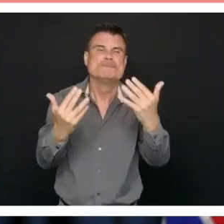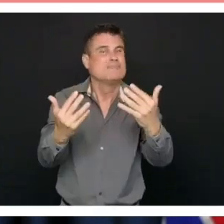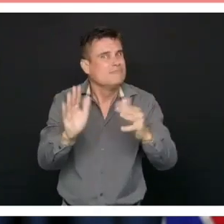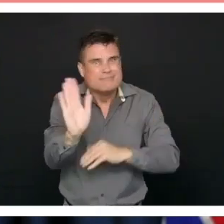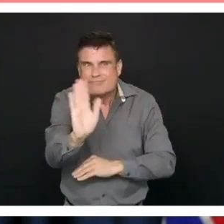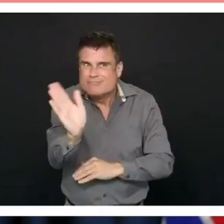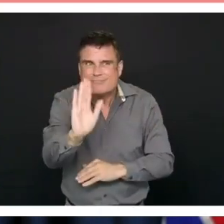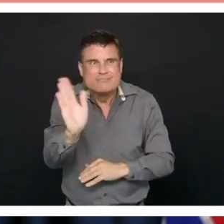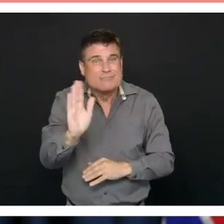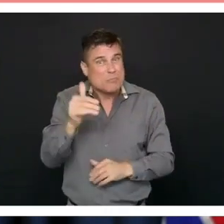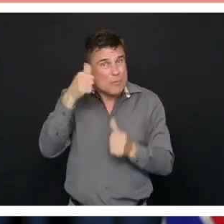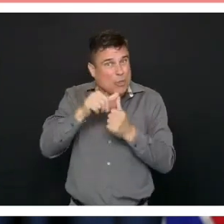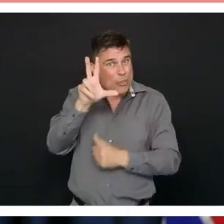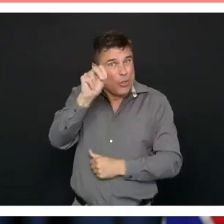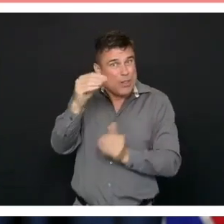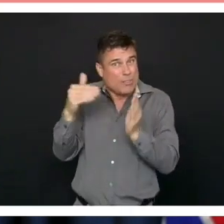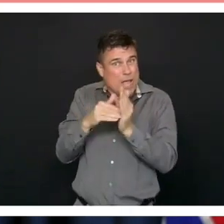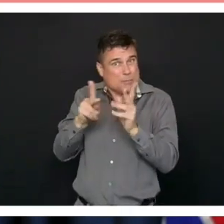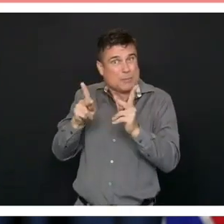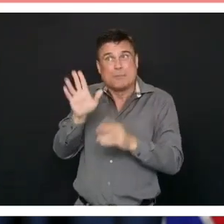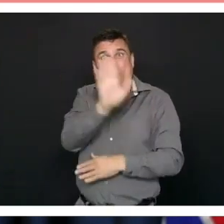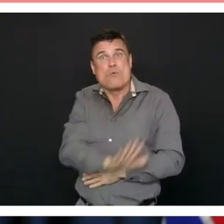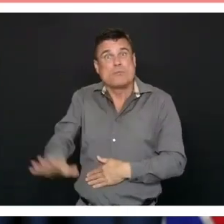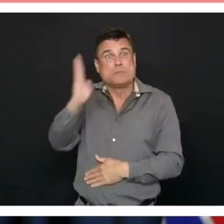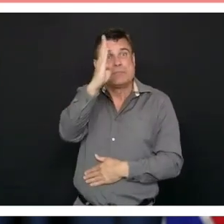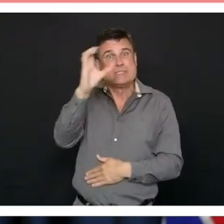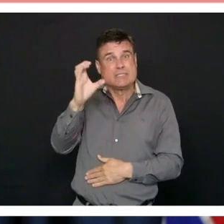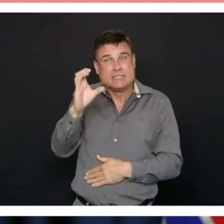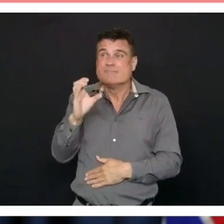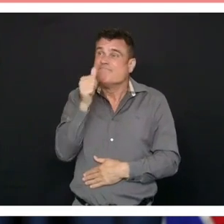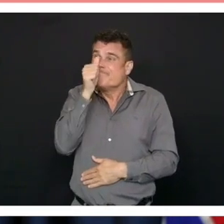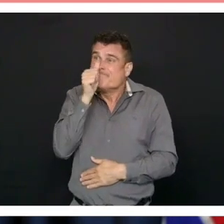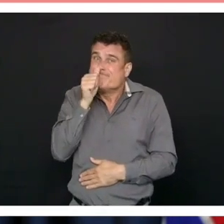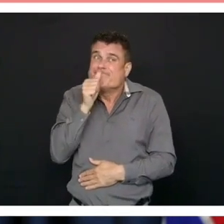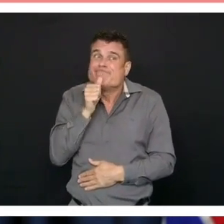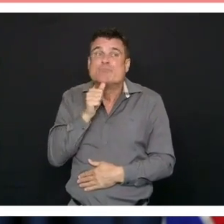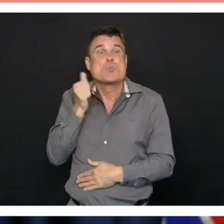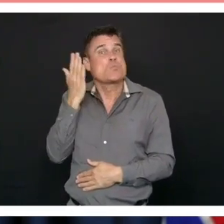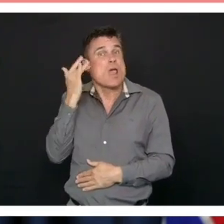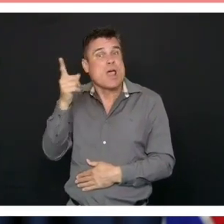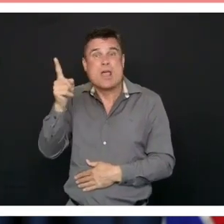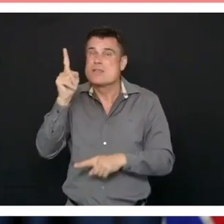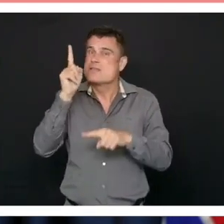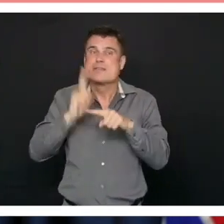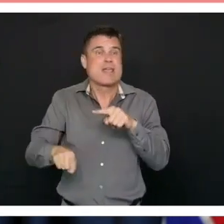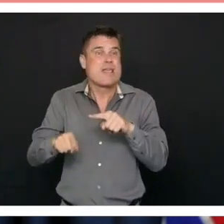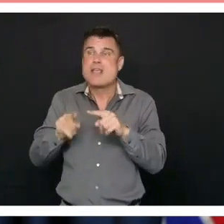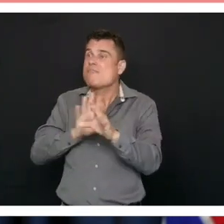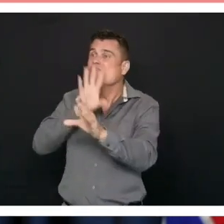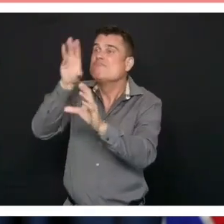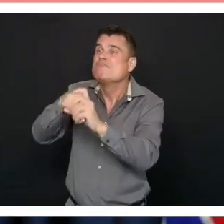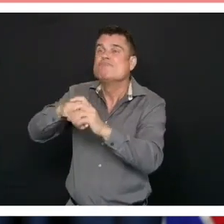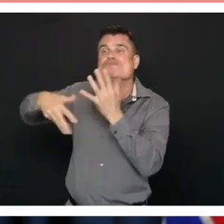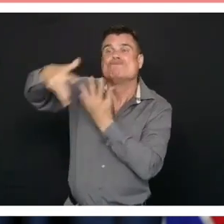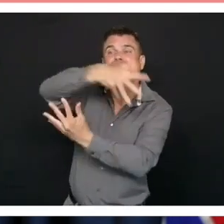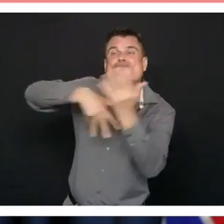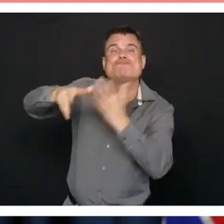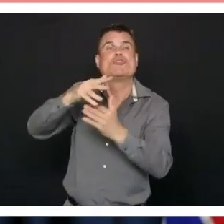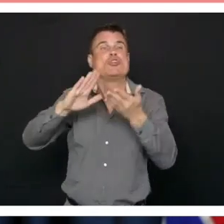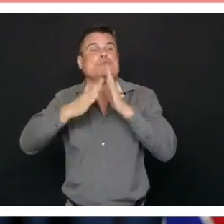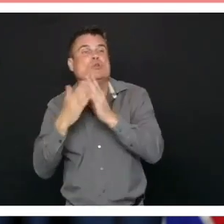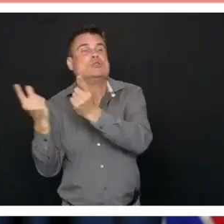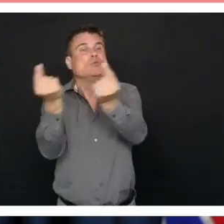,000 British Columbians have been suffering not just by not seeing their friends, not just by not going out to enjoy